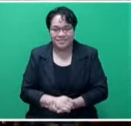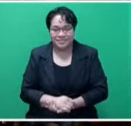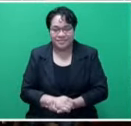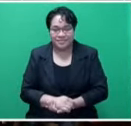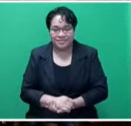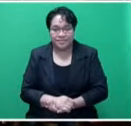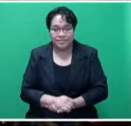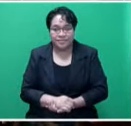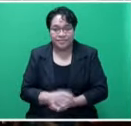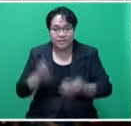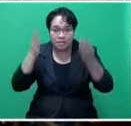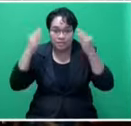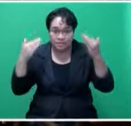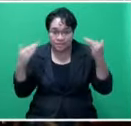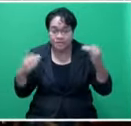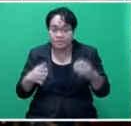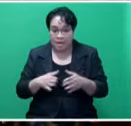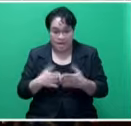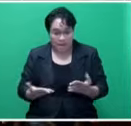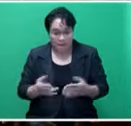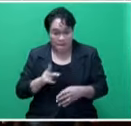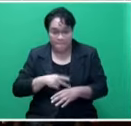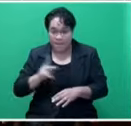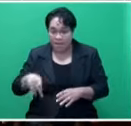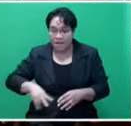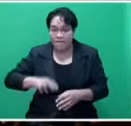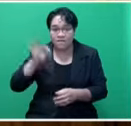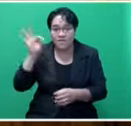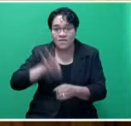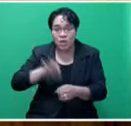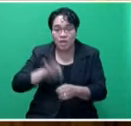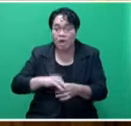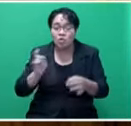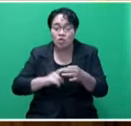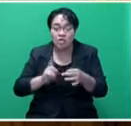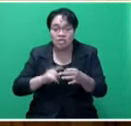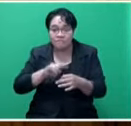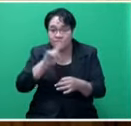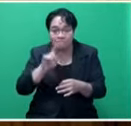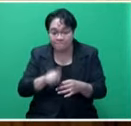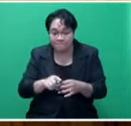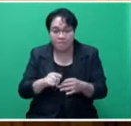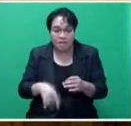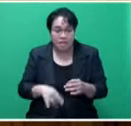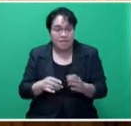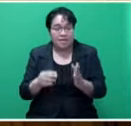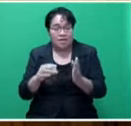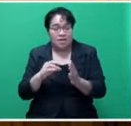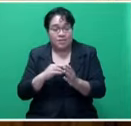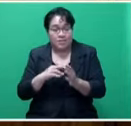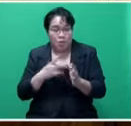Honourable Members, the Parliament will now vote. The question is, pursuant to resolution of Parliament on